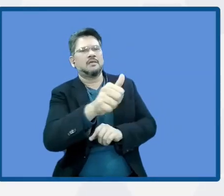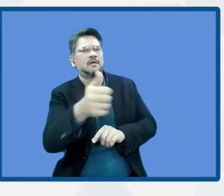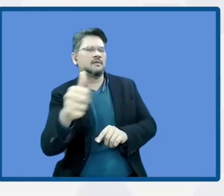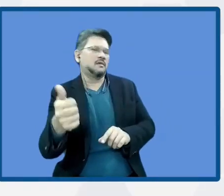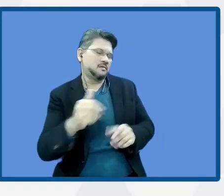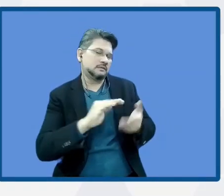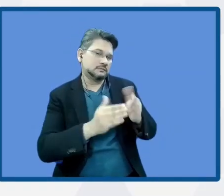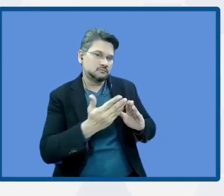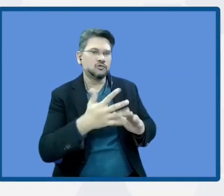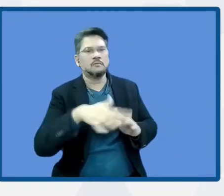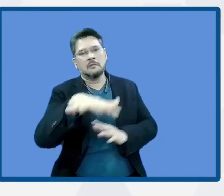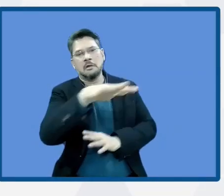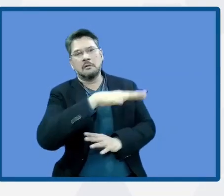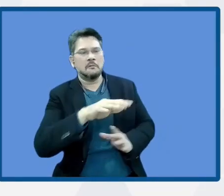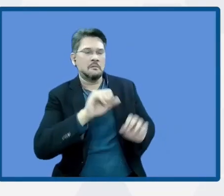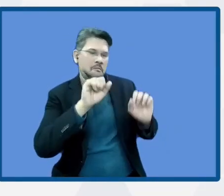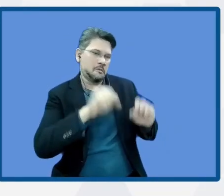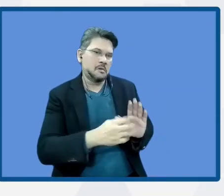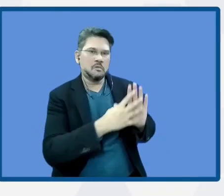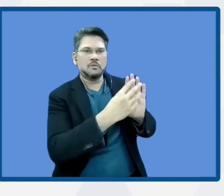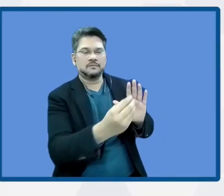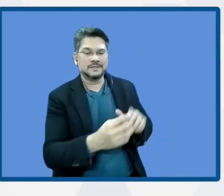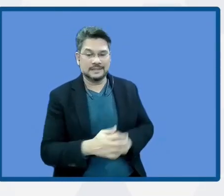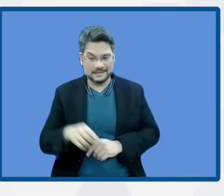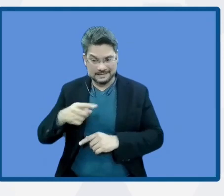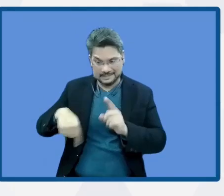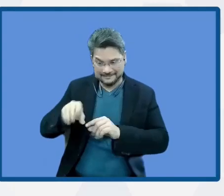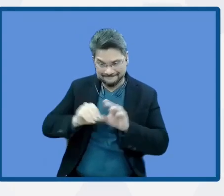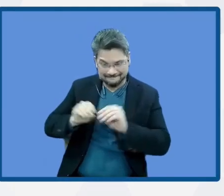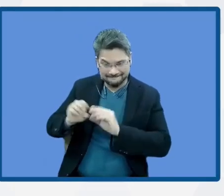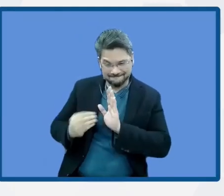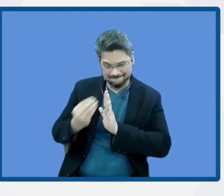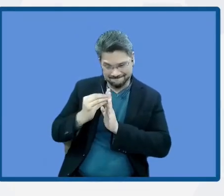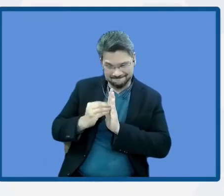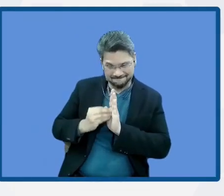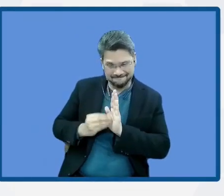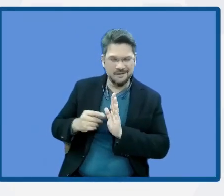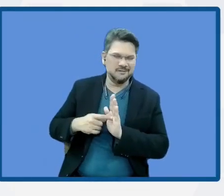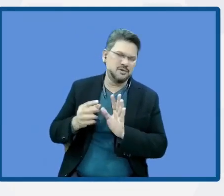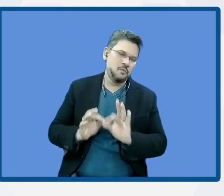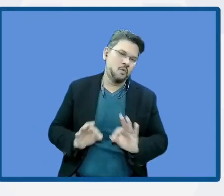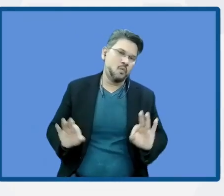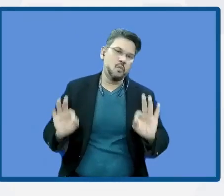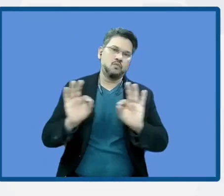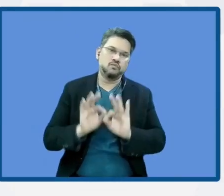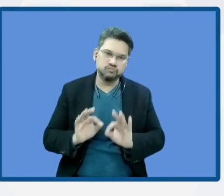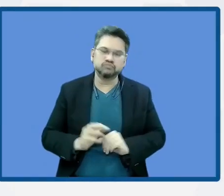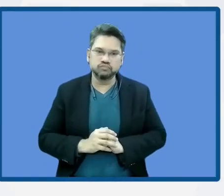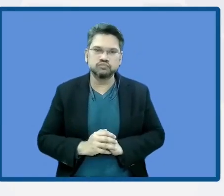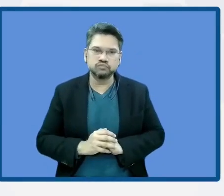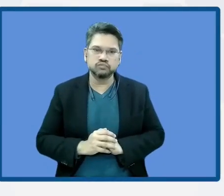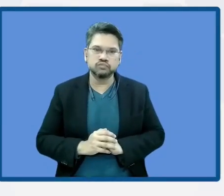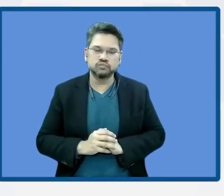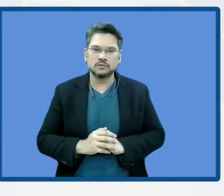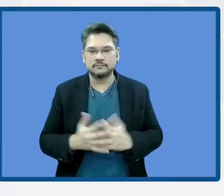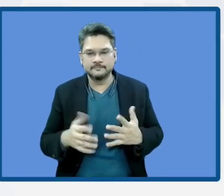So by building up these cases is extremely important because it's a very concrete